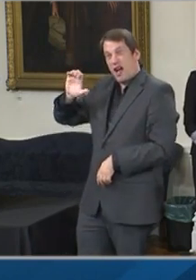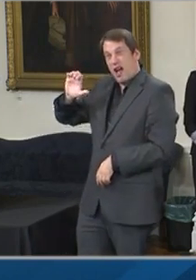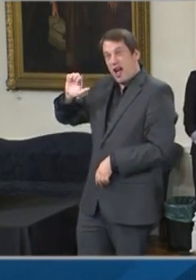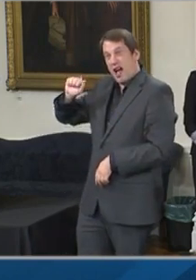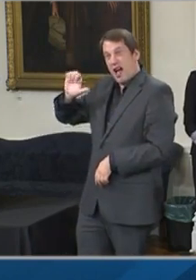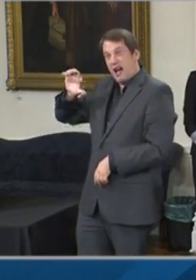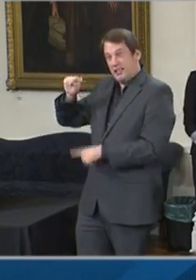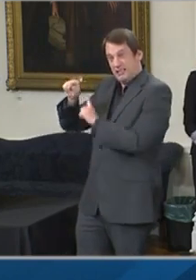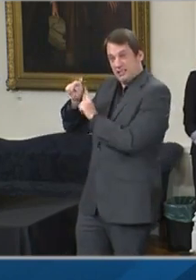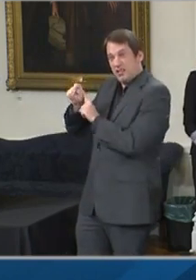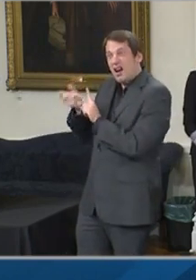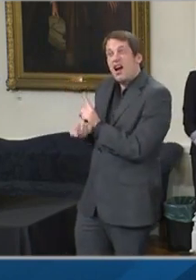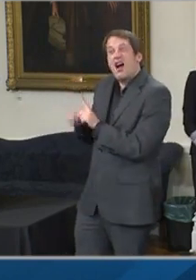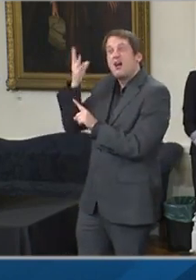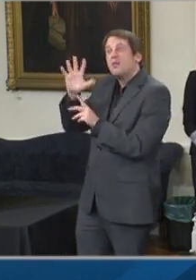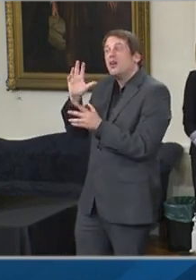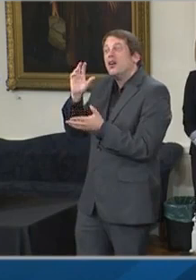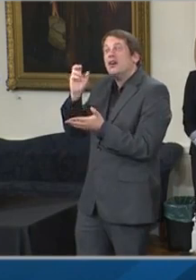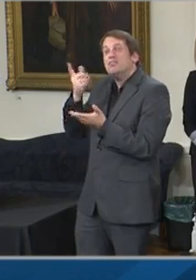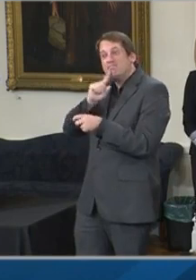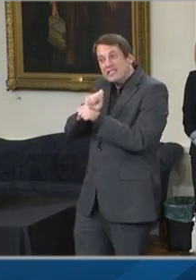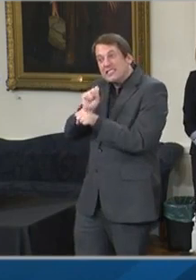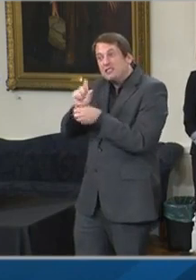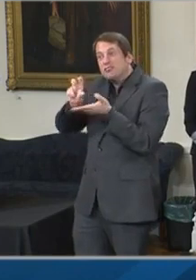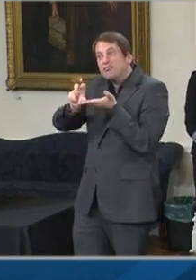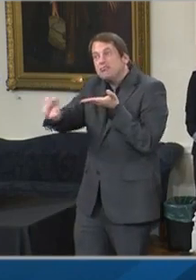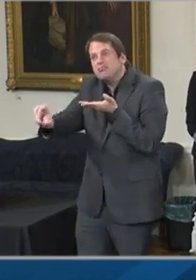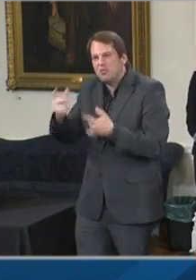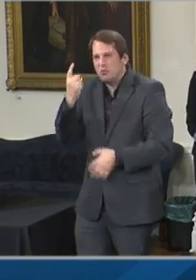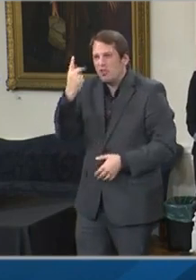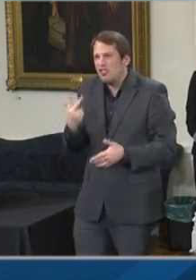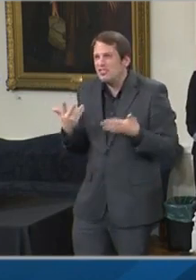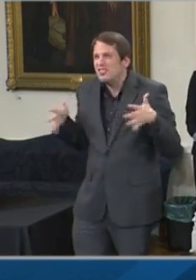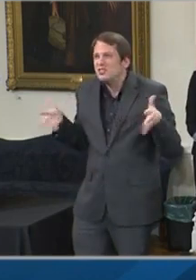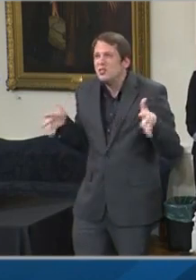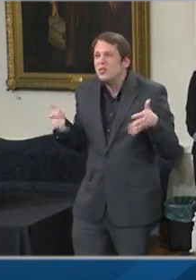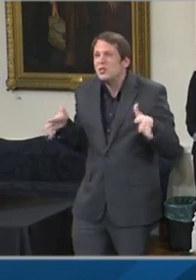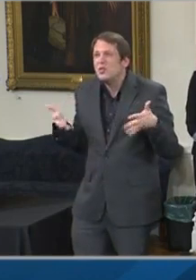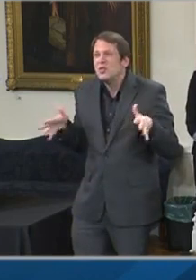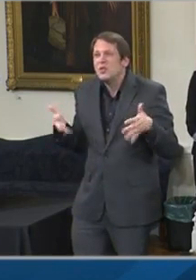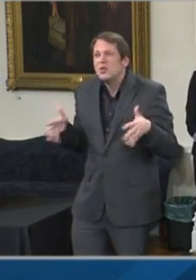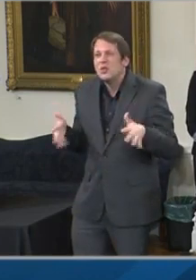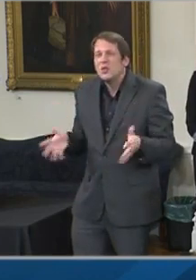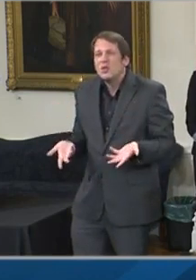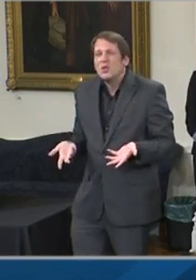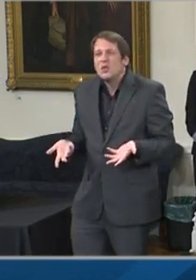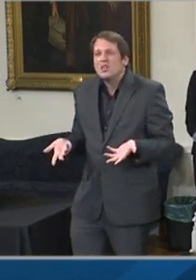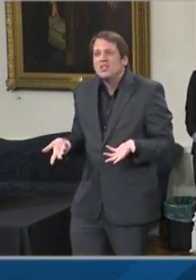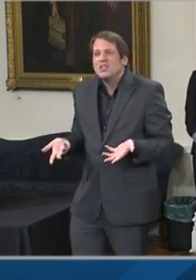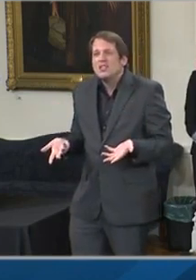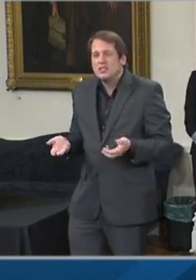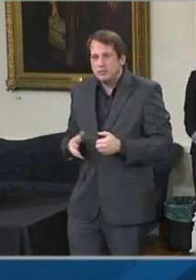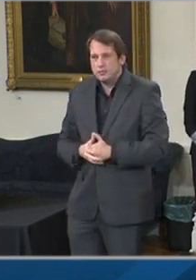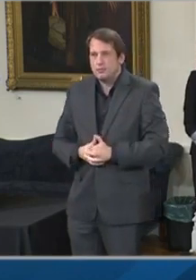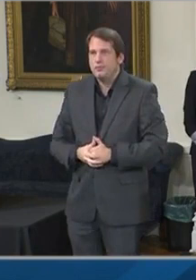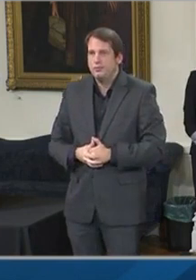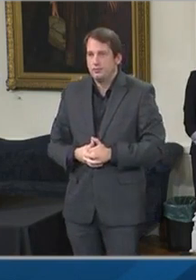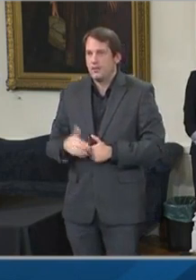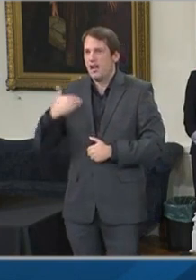or dispersed by the counties. The five largest counties received another $691 million